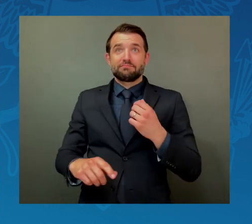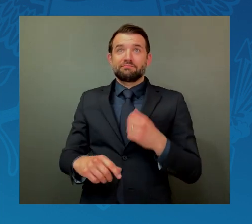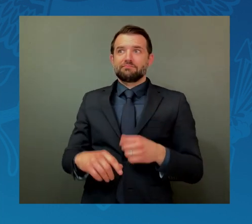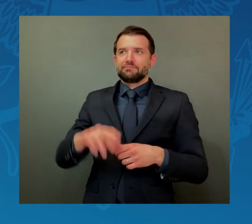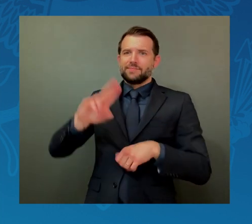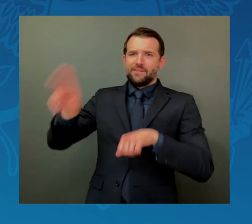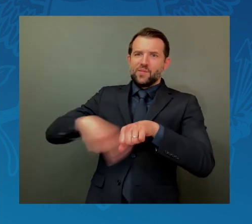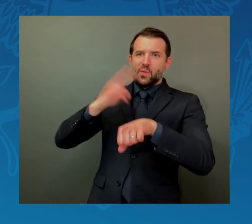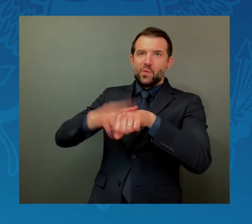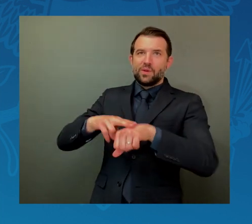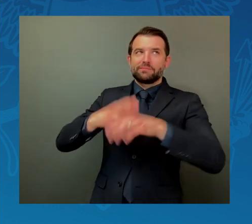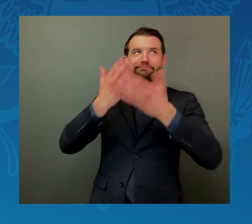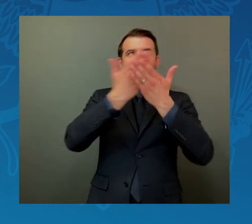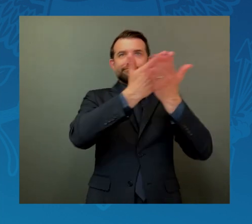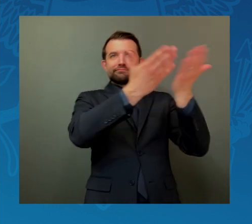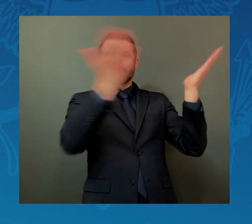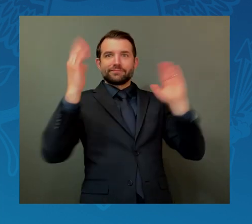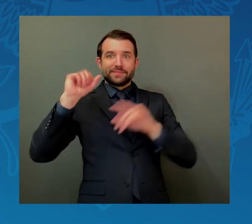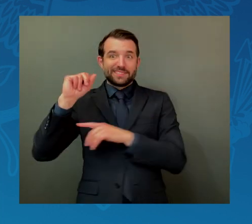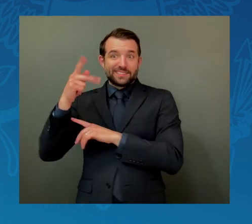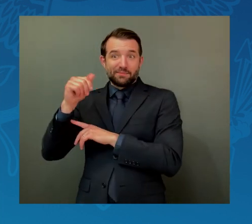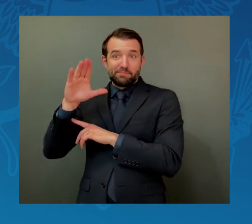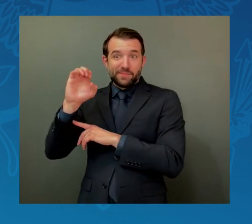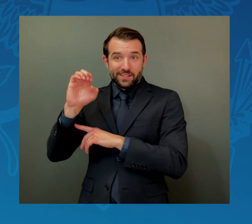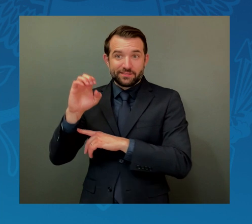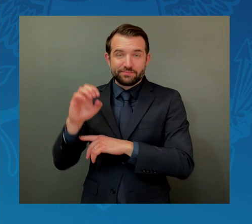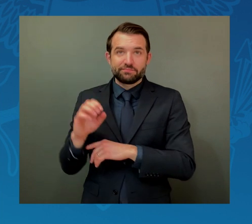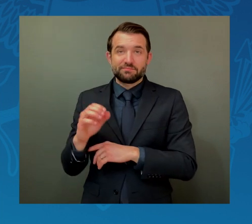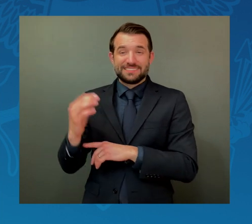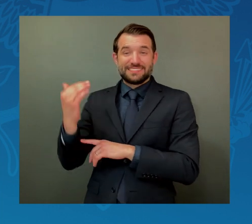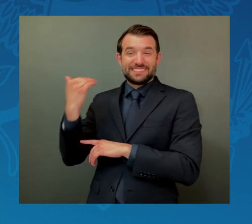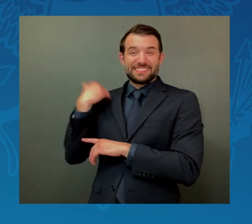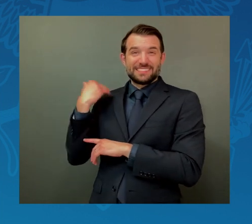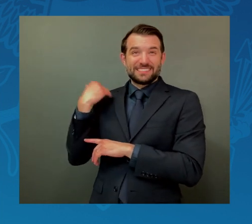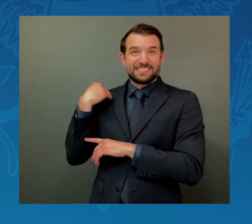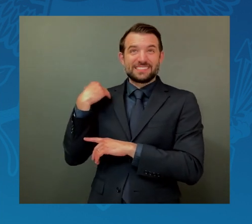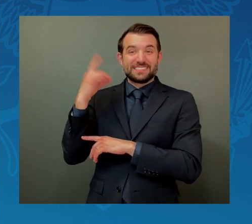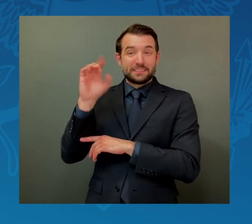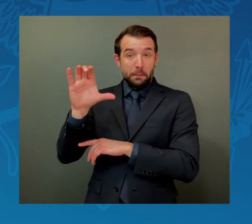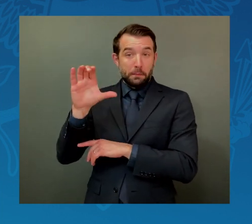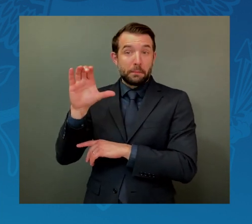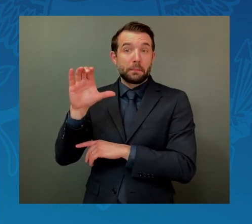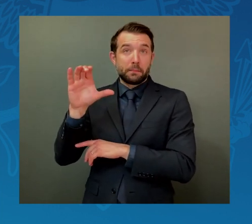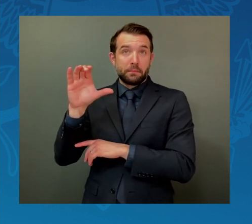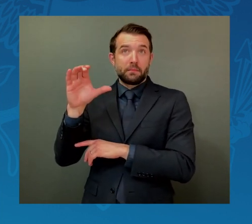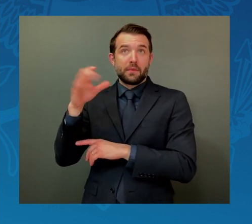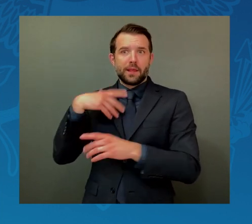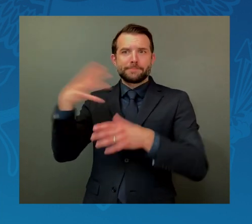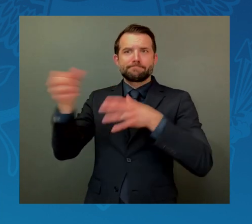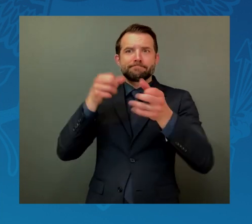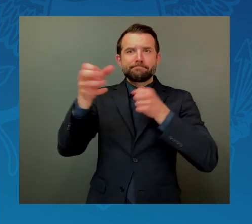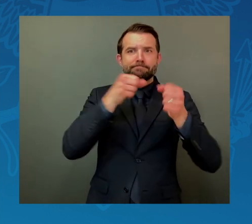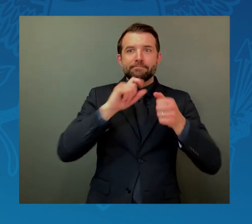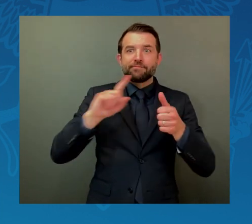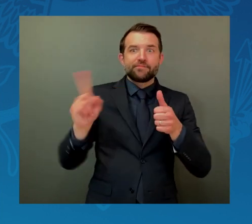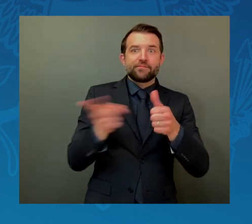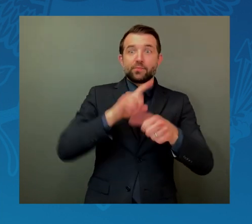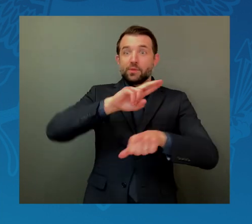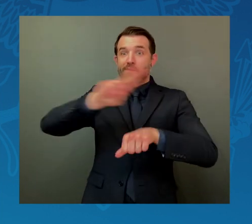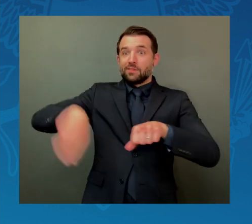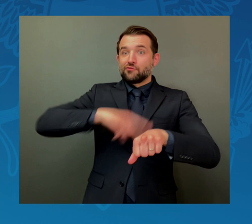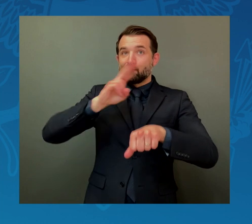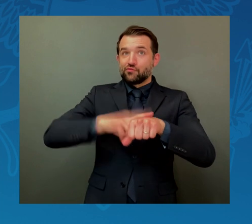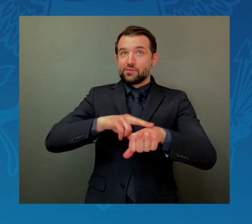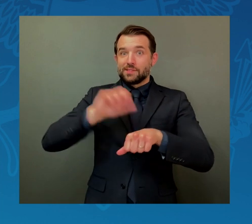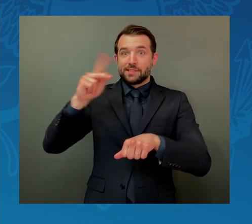In December, I convened the first National Space Council meeting under our administration. As the chair